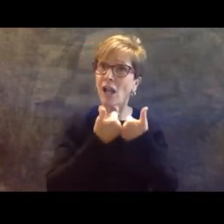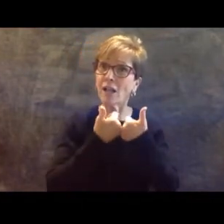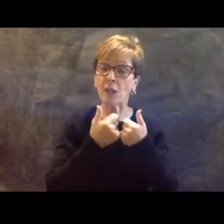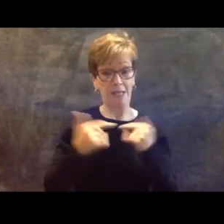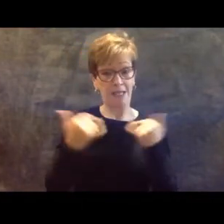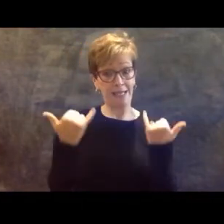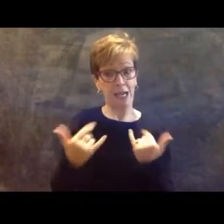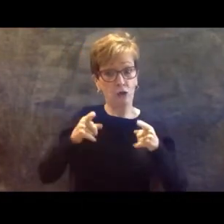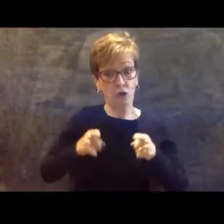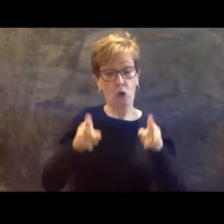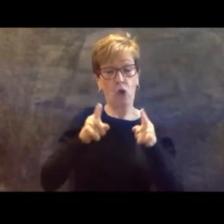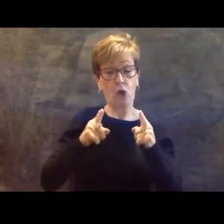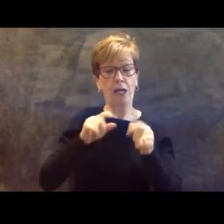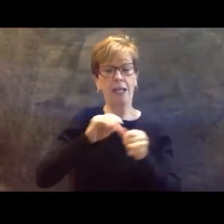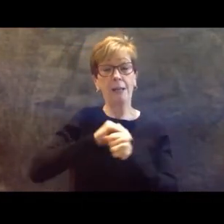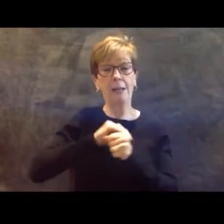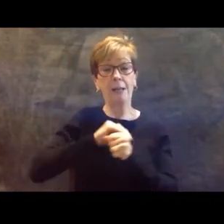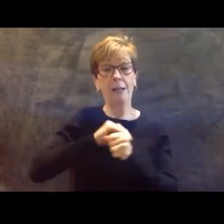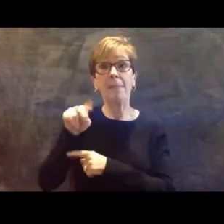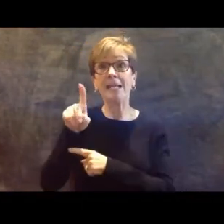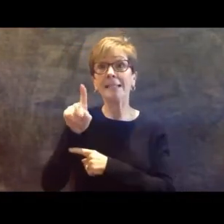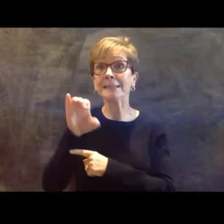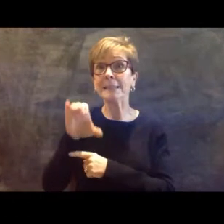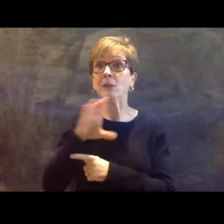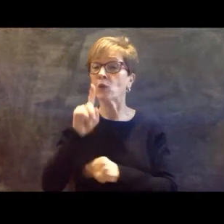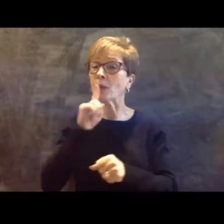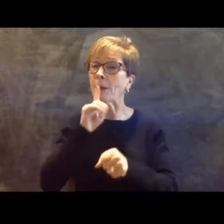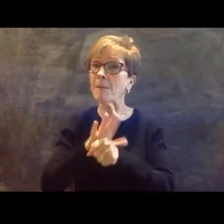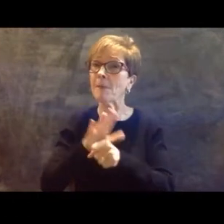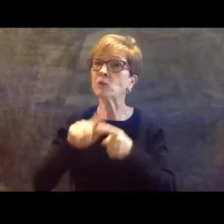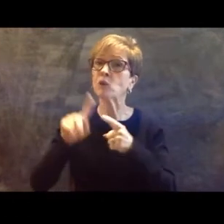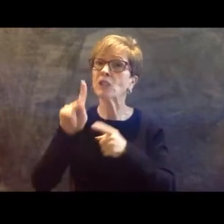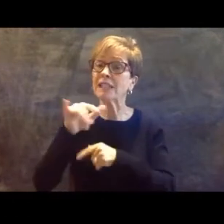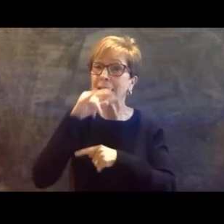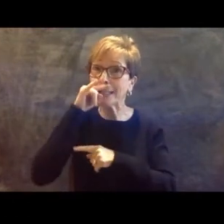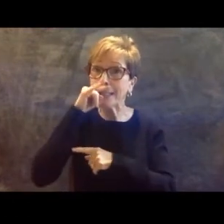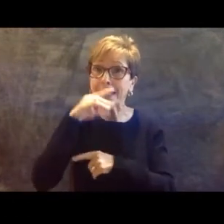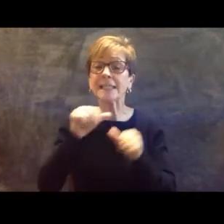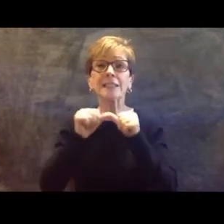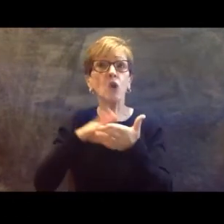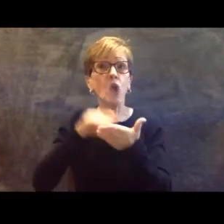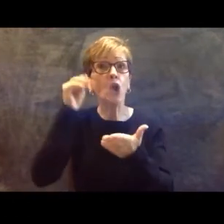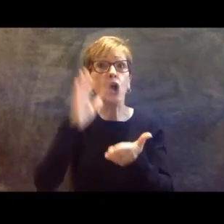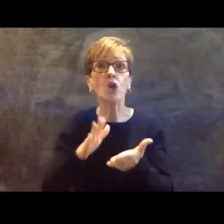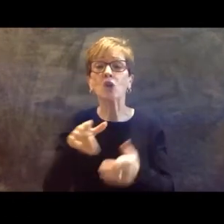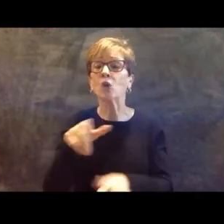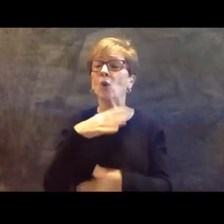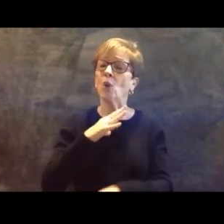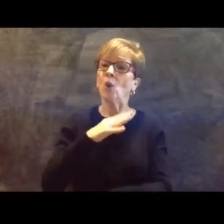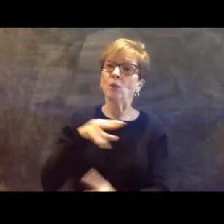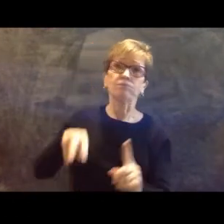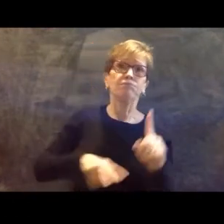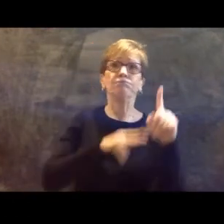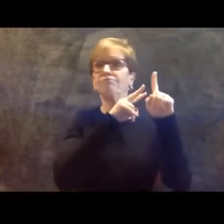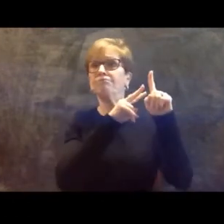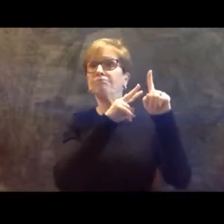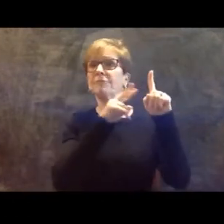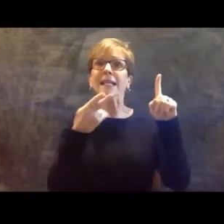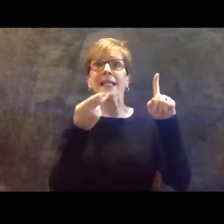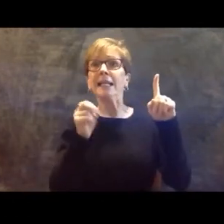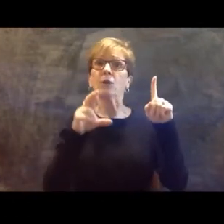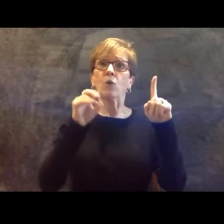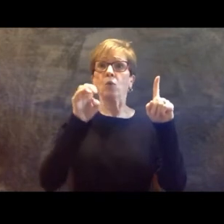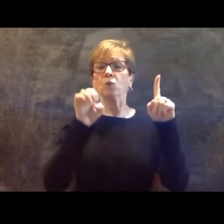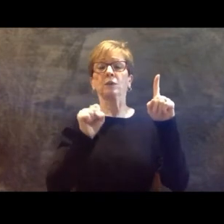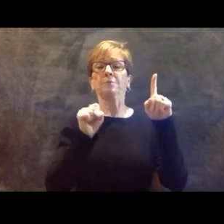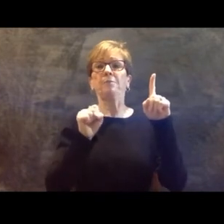your commitment to Kentucky's kids and continuing learners has been nothing short of heroic. You stepped in in so many ways, quickly